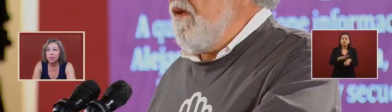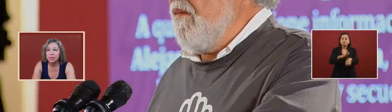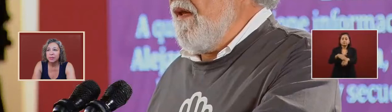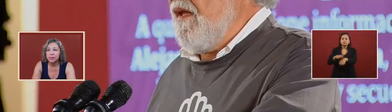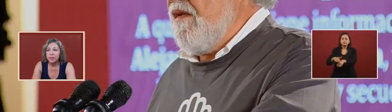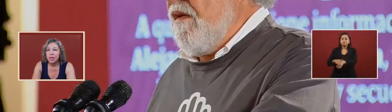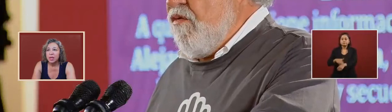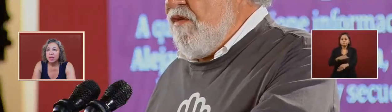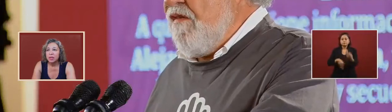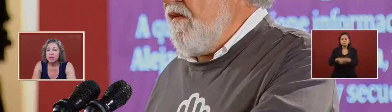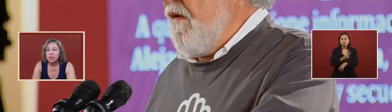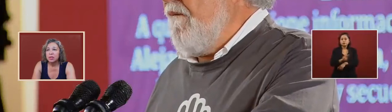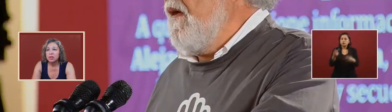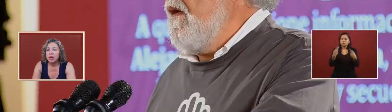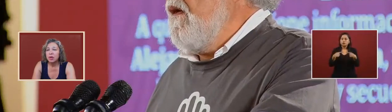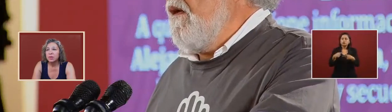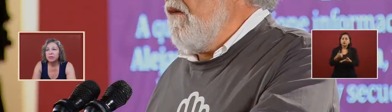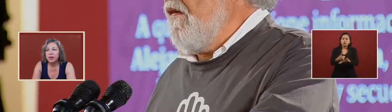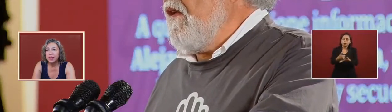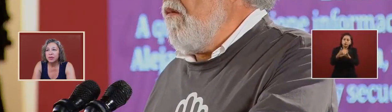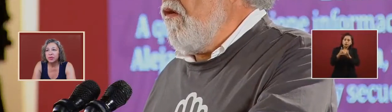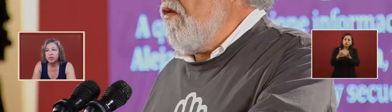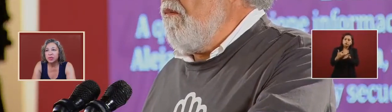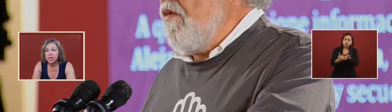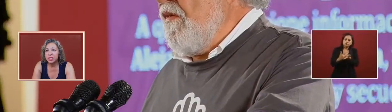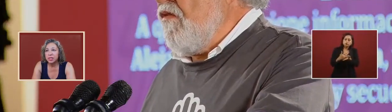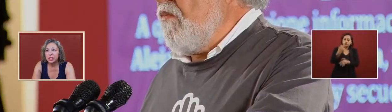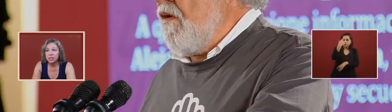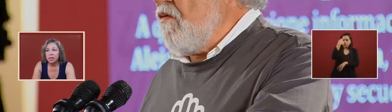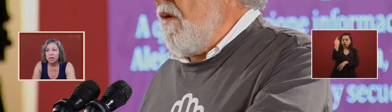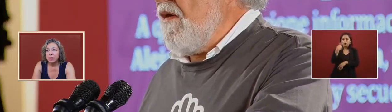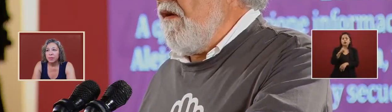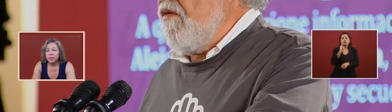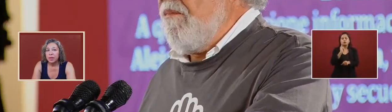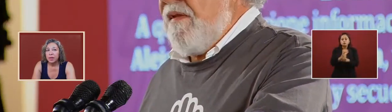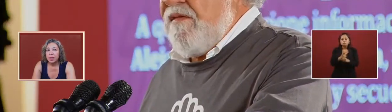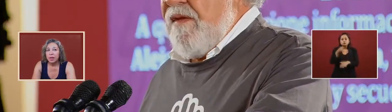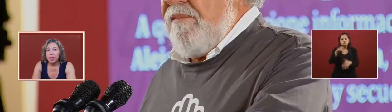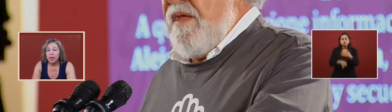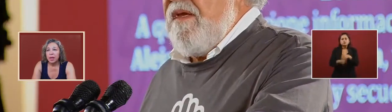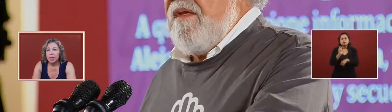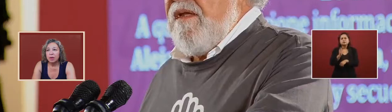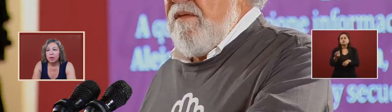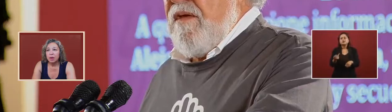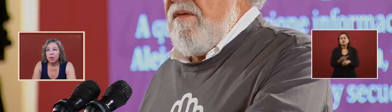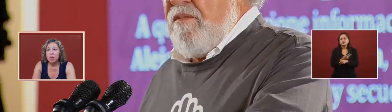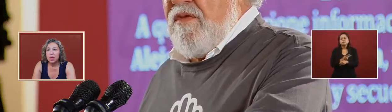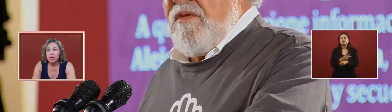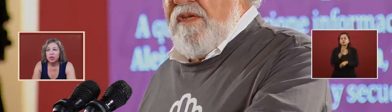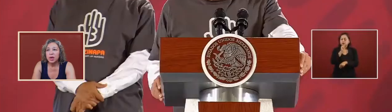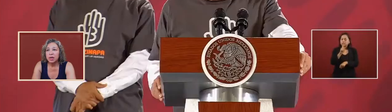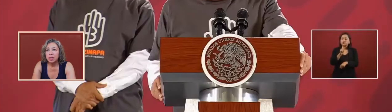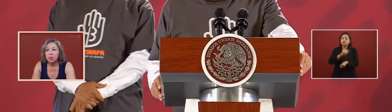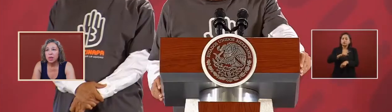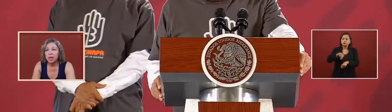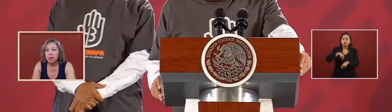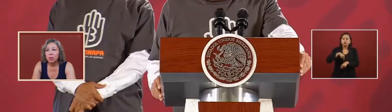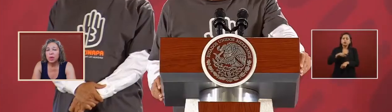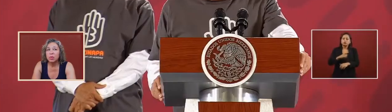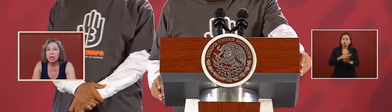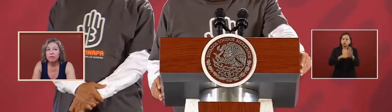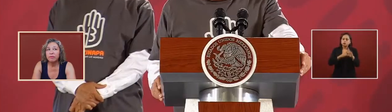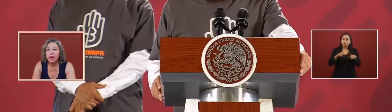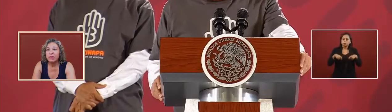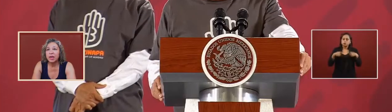help us to help us find true justice and we are trying we